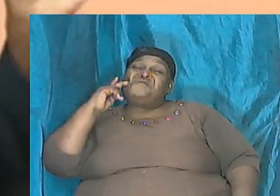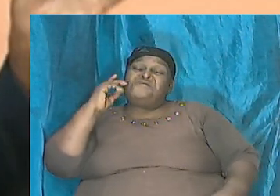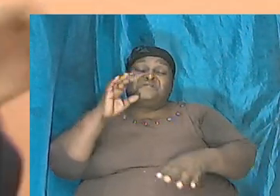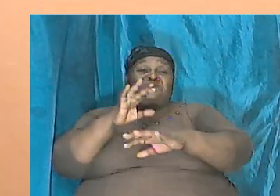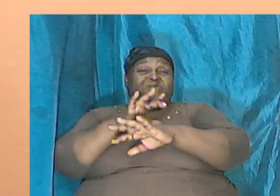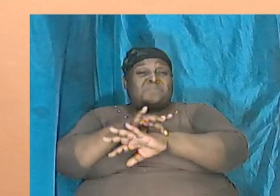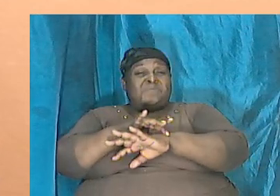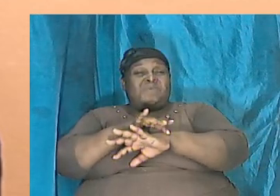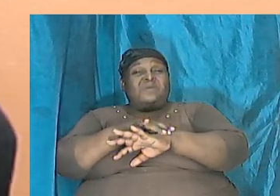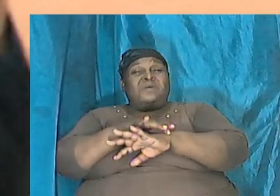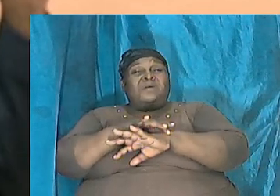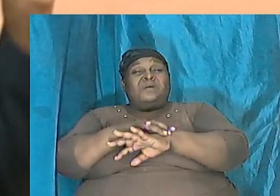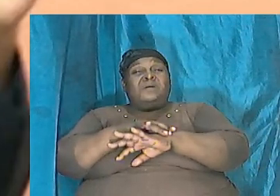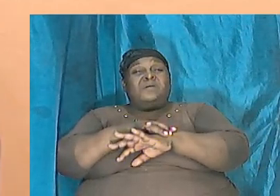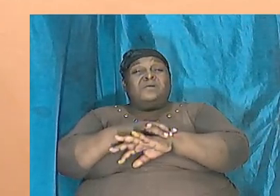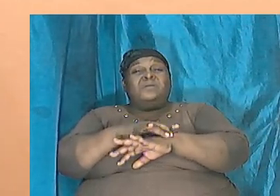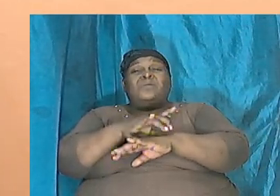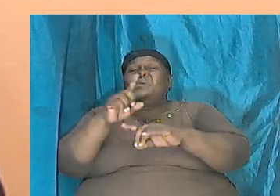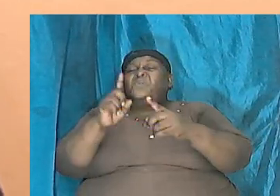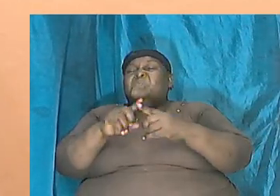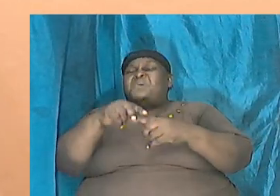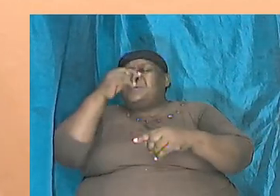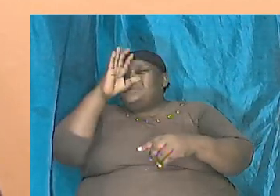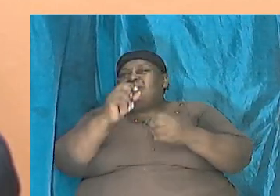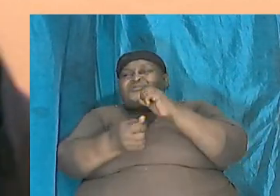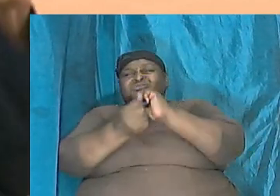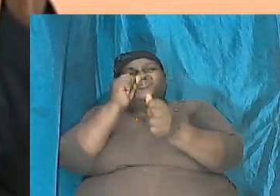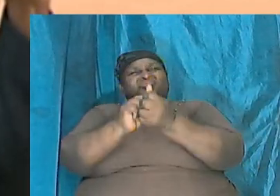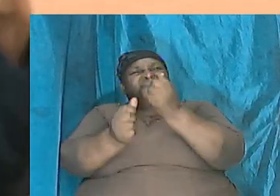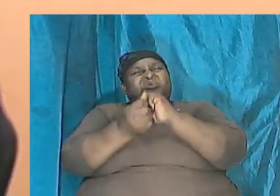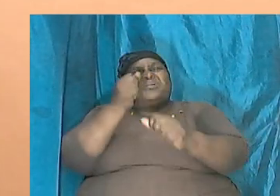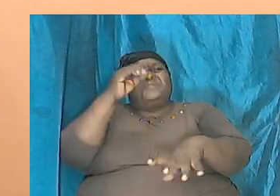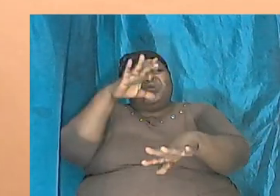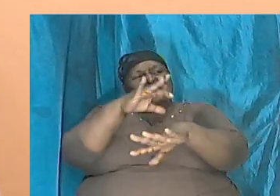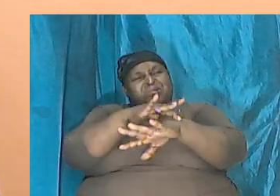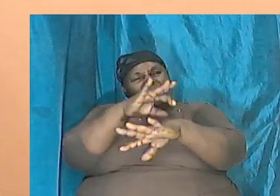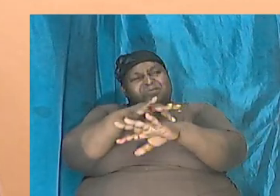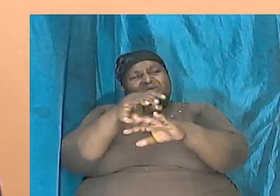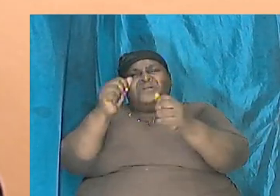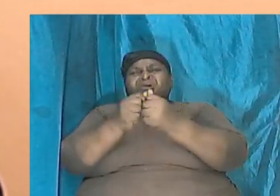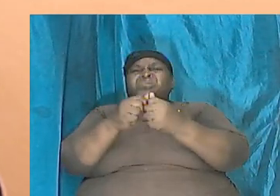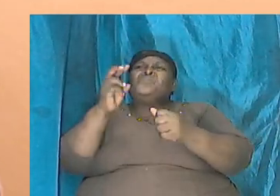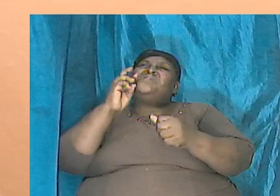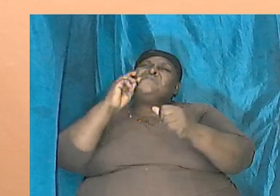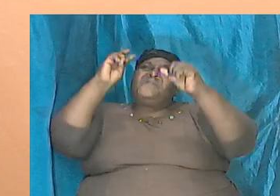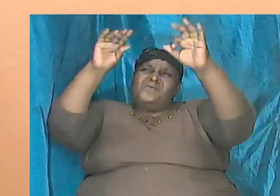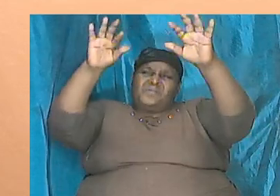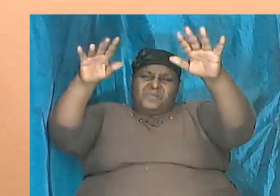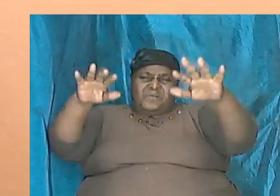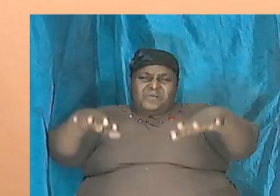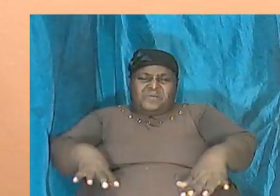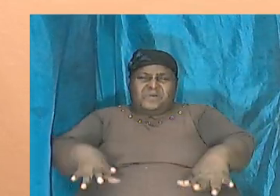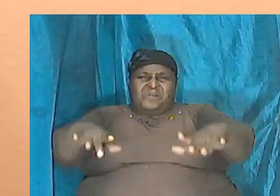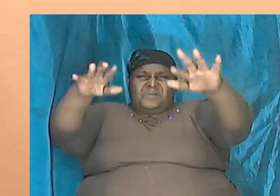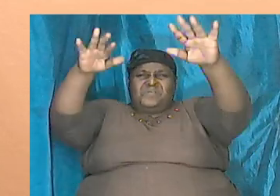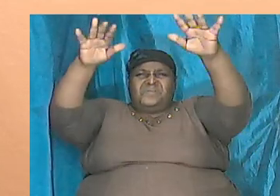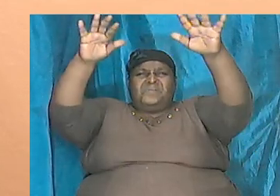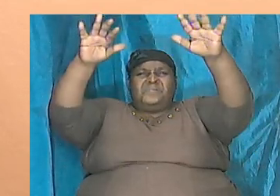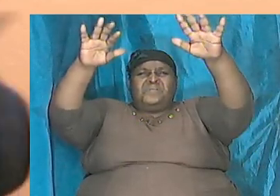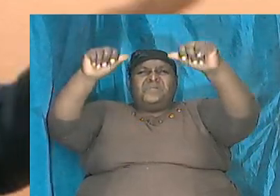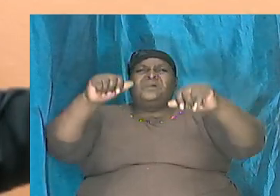but it was after God destroyed the earth after God did what he did after God